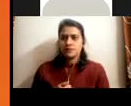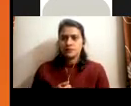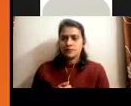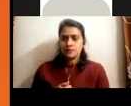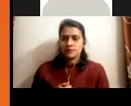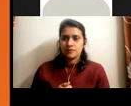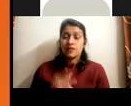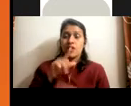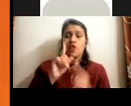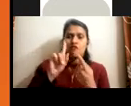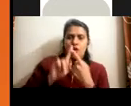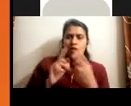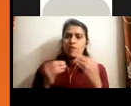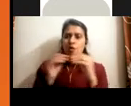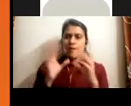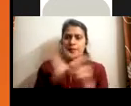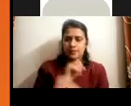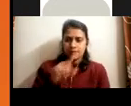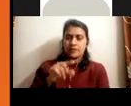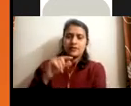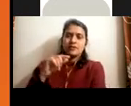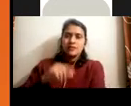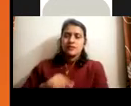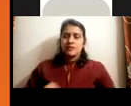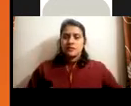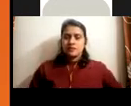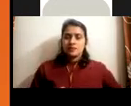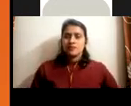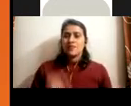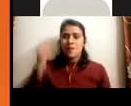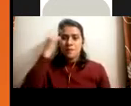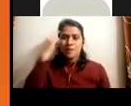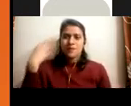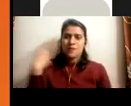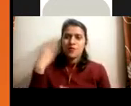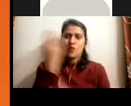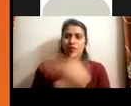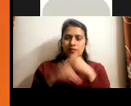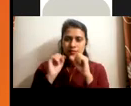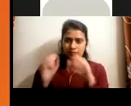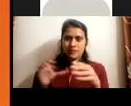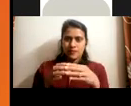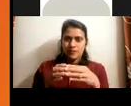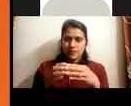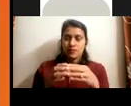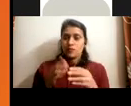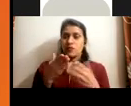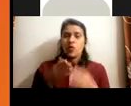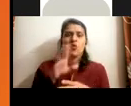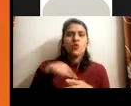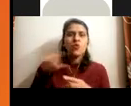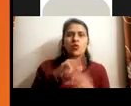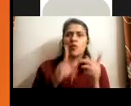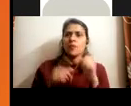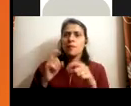intellectual disabilities, which we worked, um, uh, just to give you a number. We, we had a target of 17, but we actually trained 26 people, 18 in